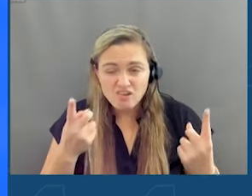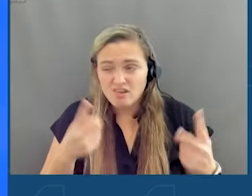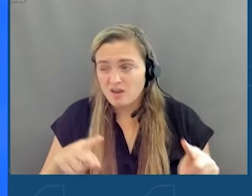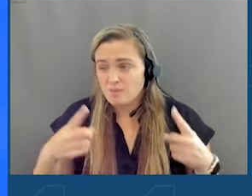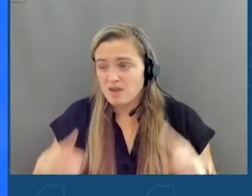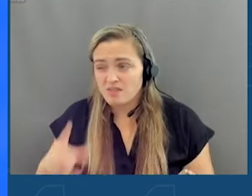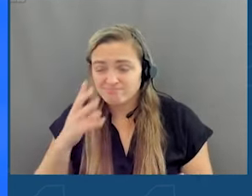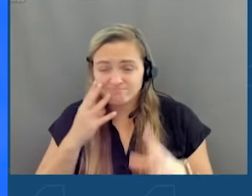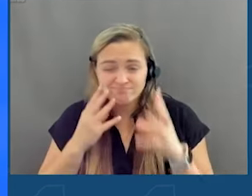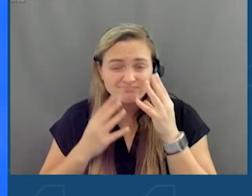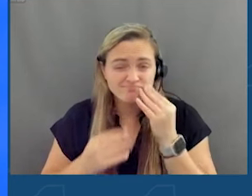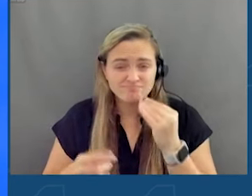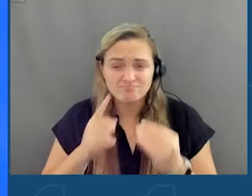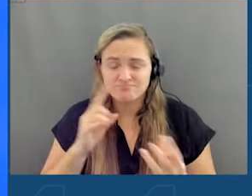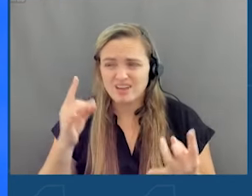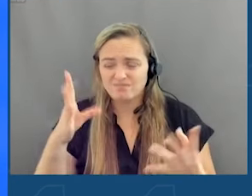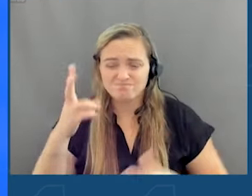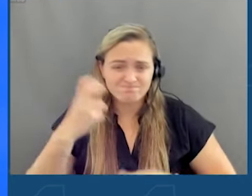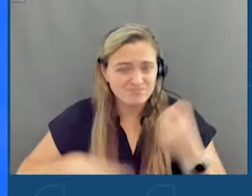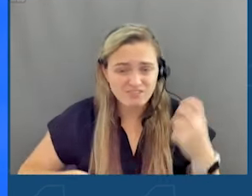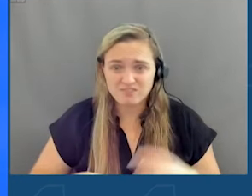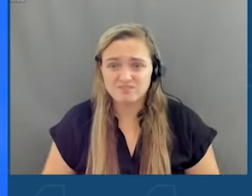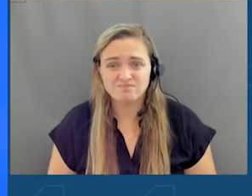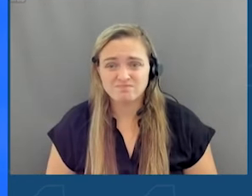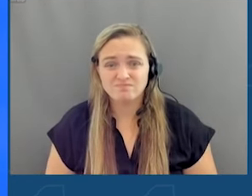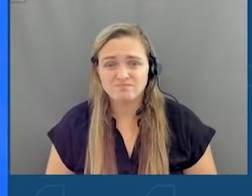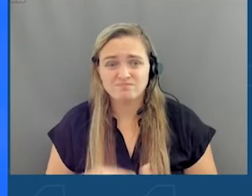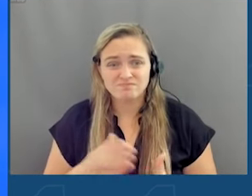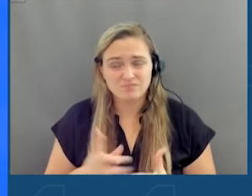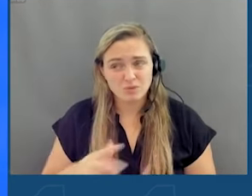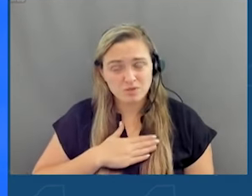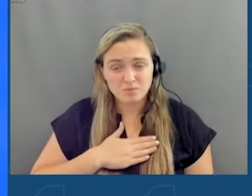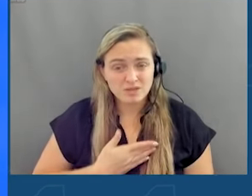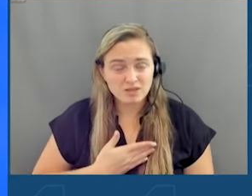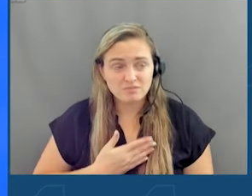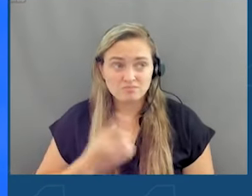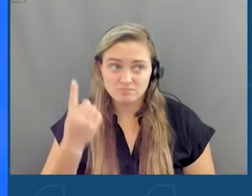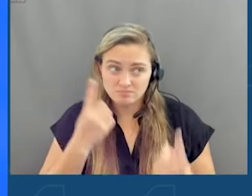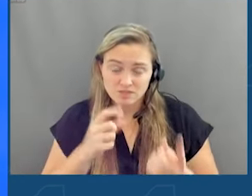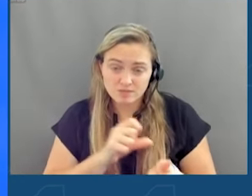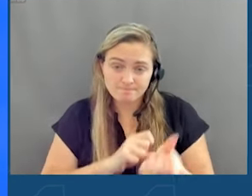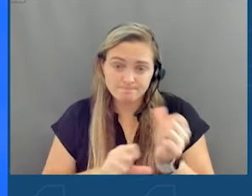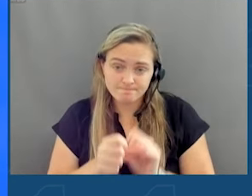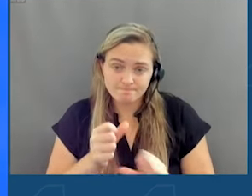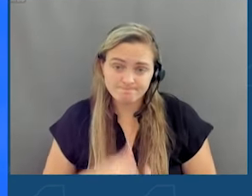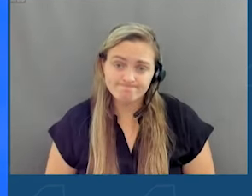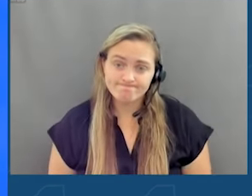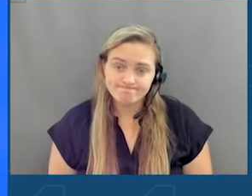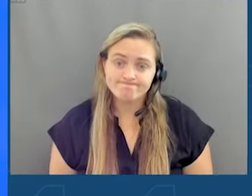And things got so tough, some of them admitted they considered taking their own lives.